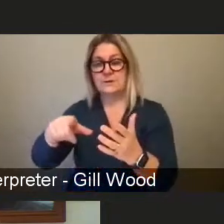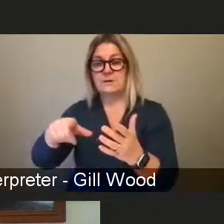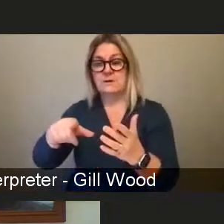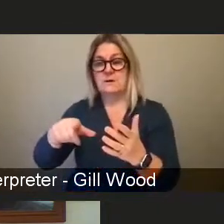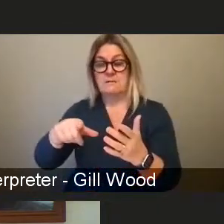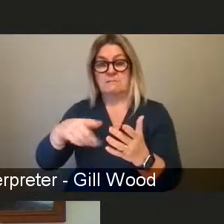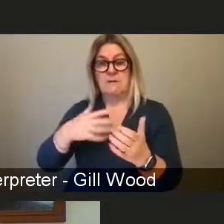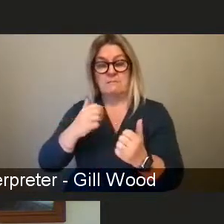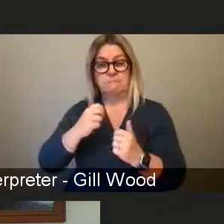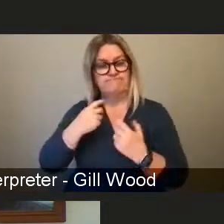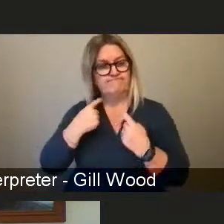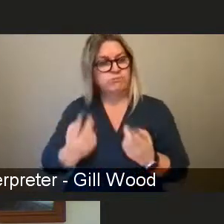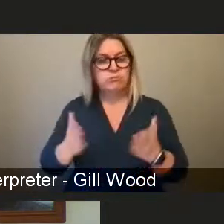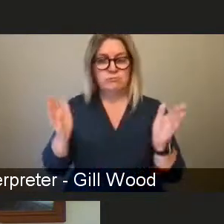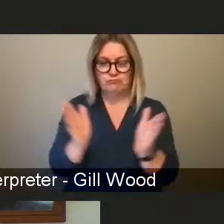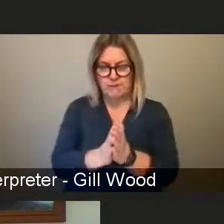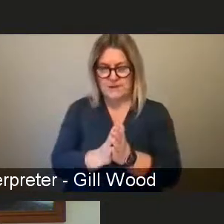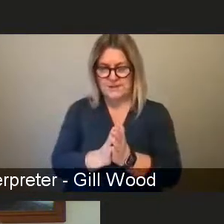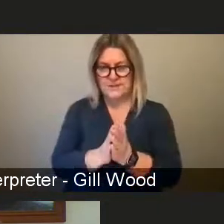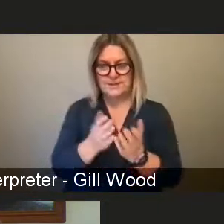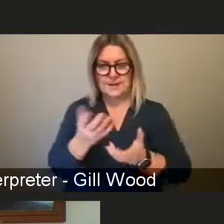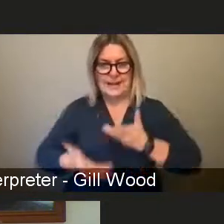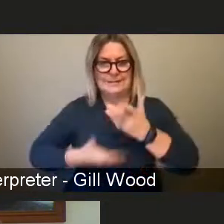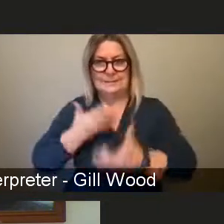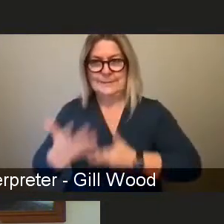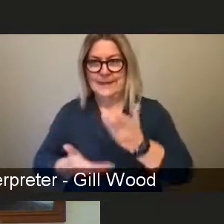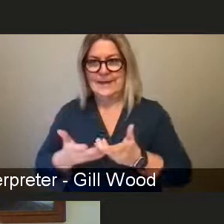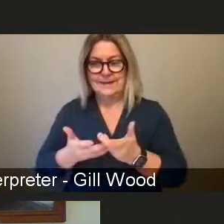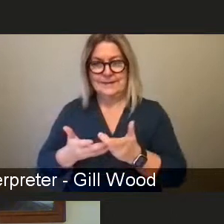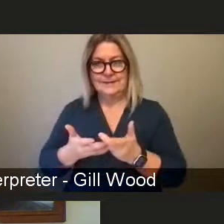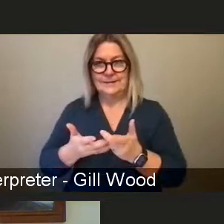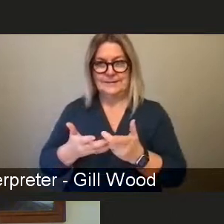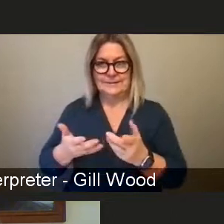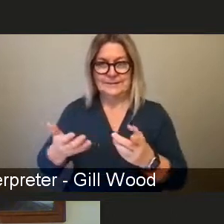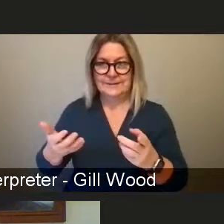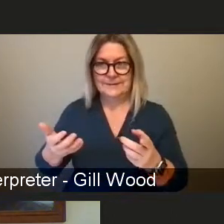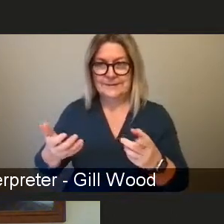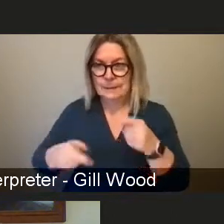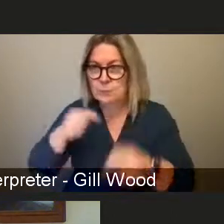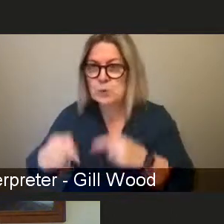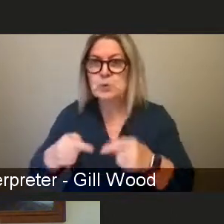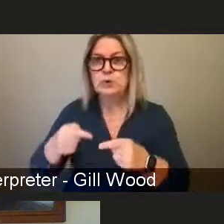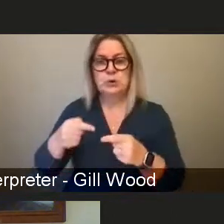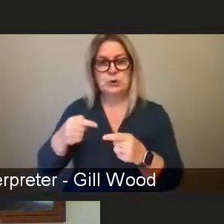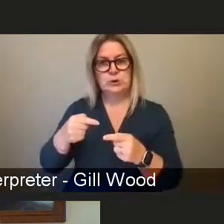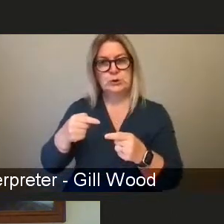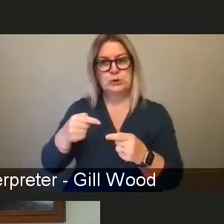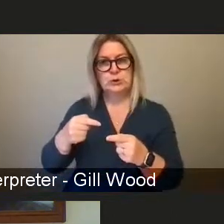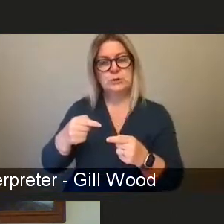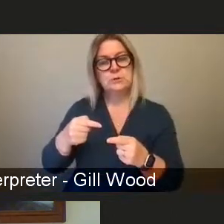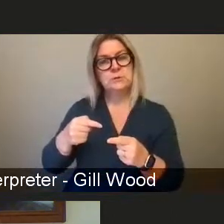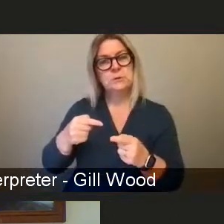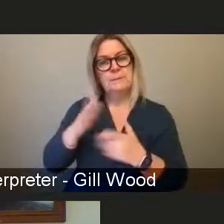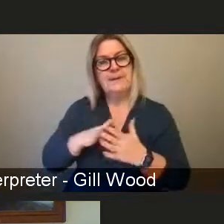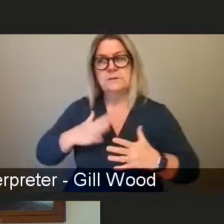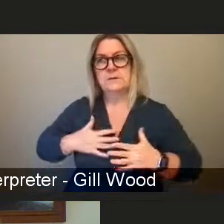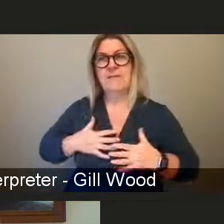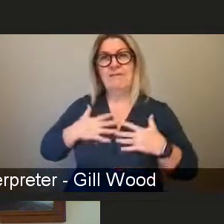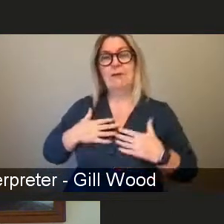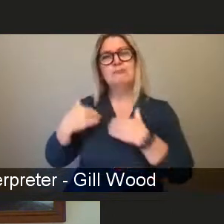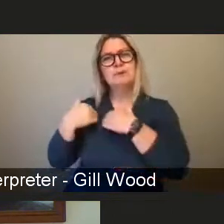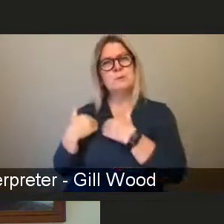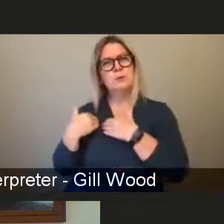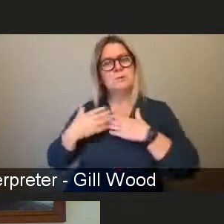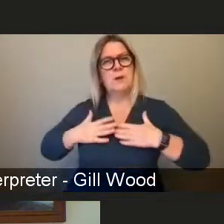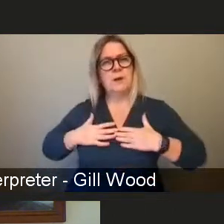involves some significant danger of being held responsible for the behaviour that's not that's not in their